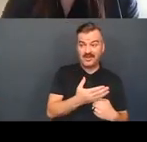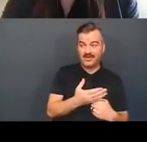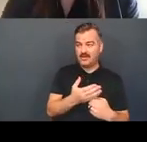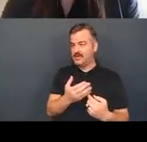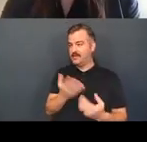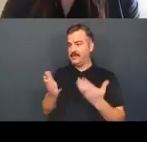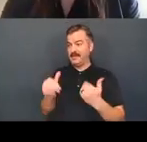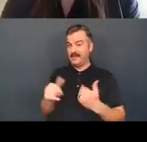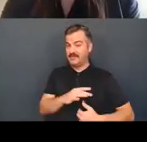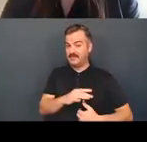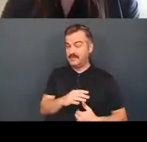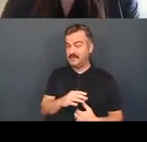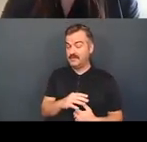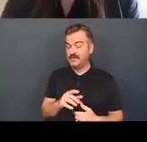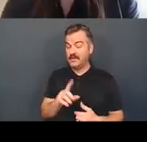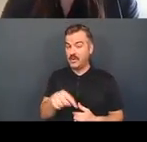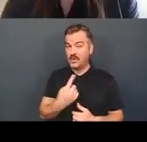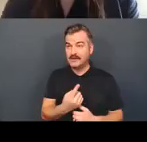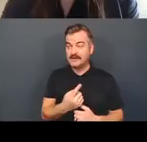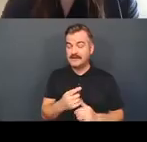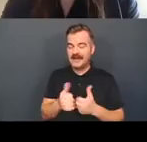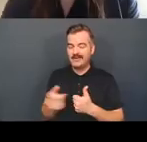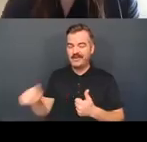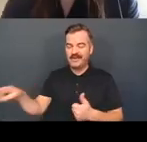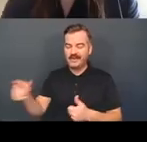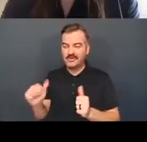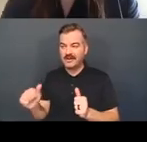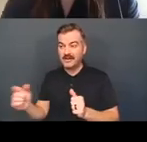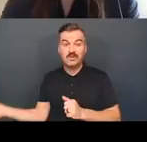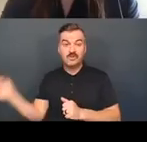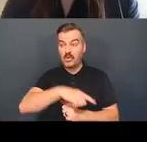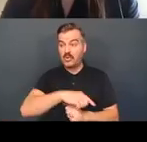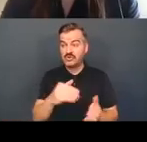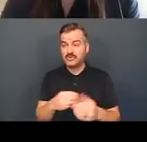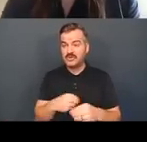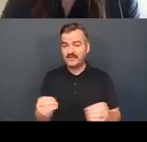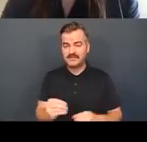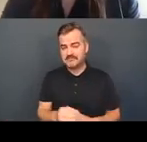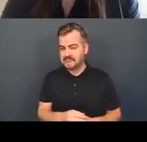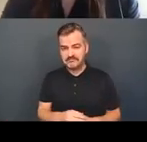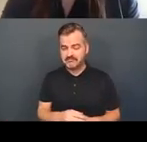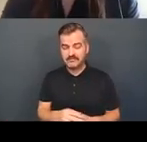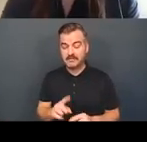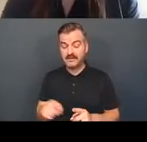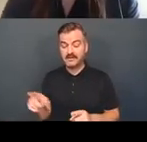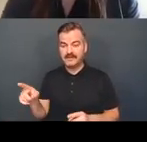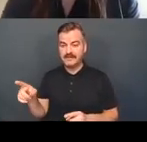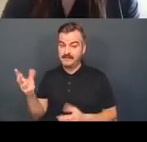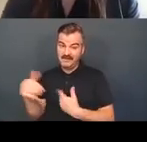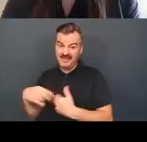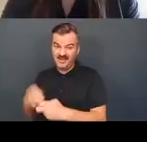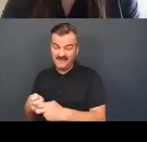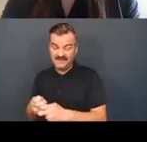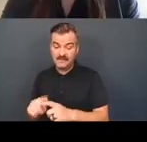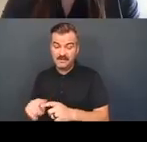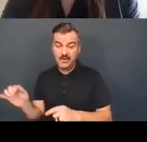attractive, not only as the processes of getting to the doctor's office are themselves difficult, but also